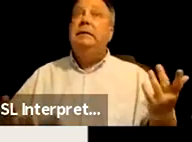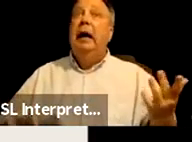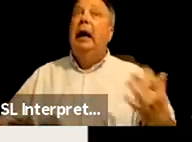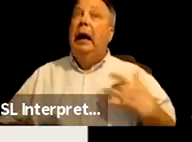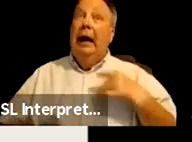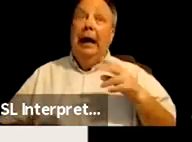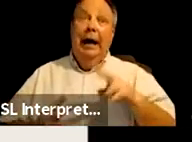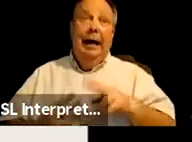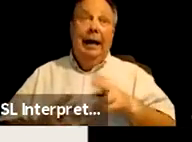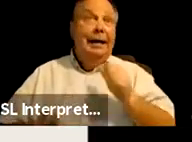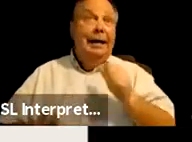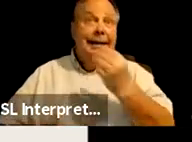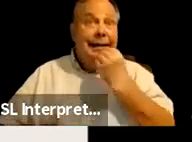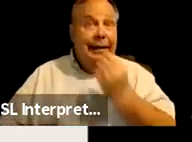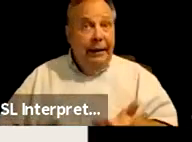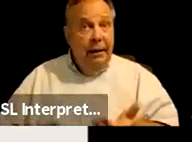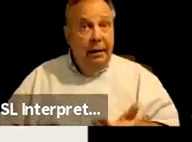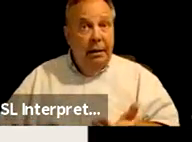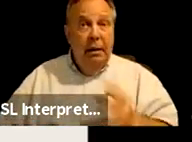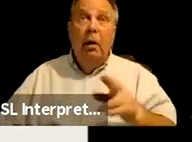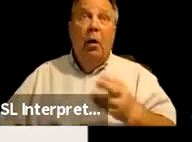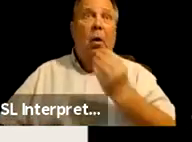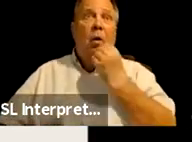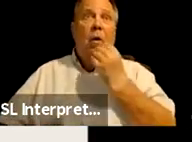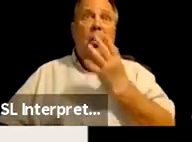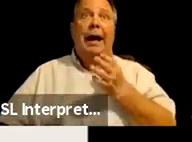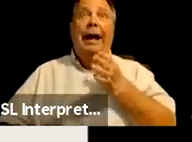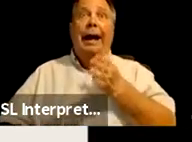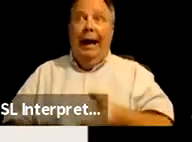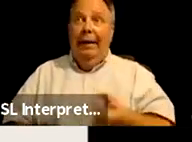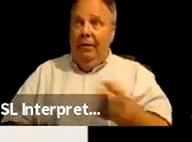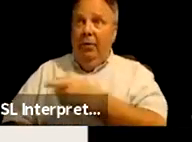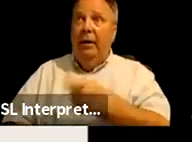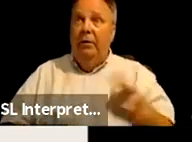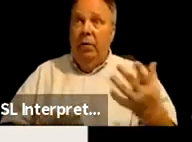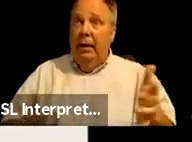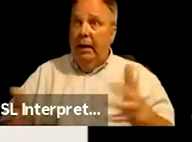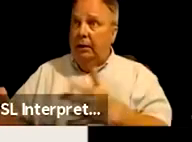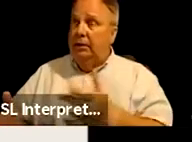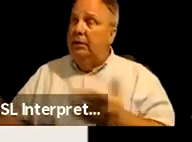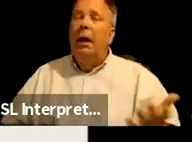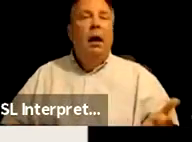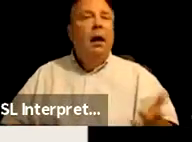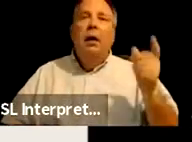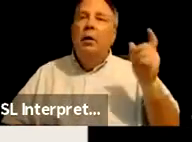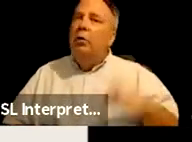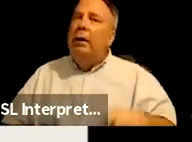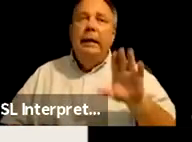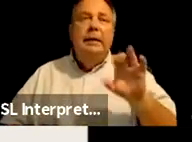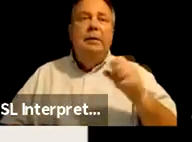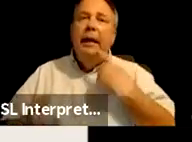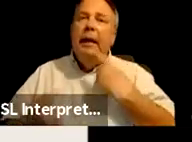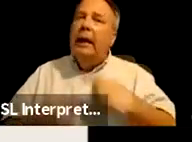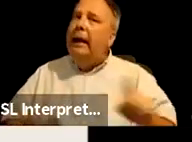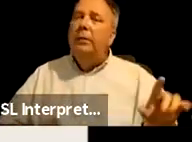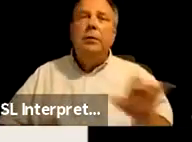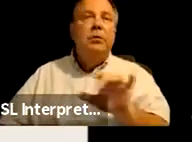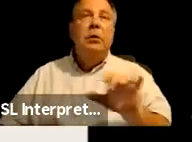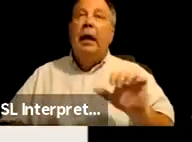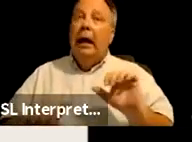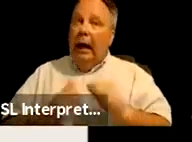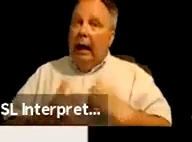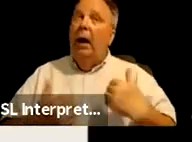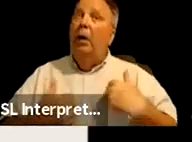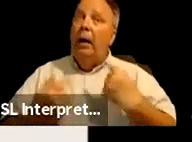either didn't eat or I ate after everyone else. You know, there needs to be announcements just like how we have